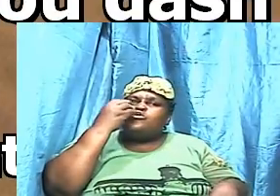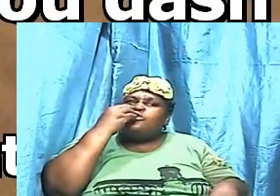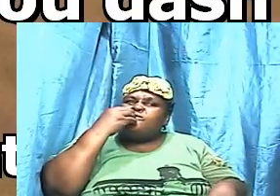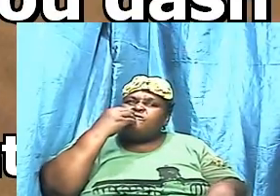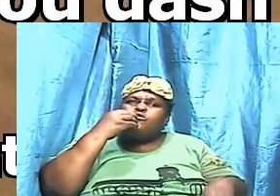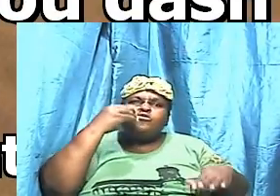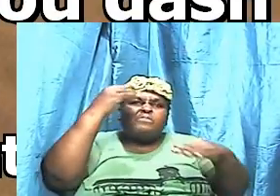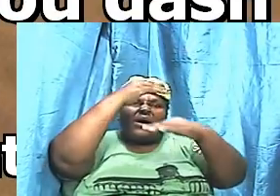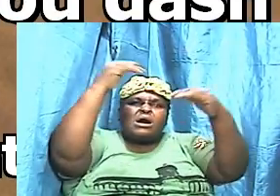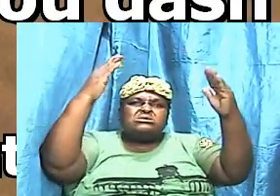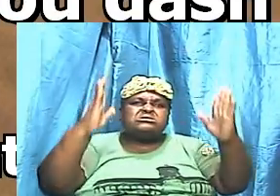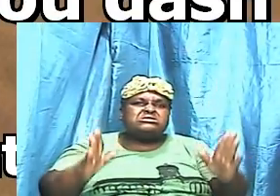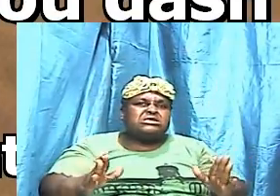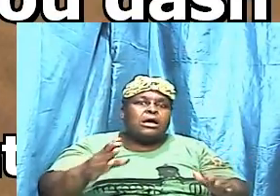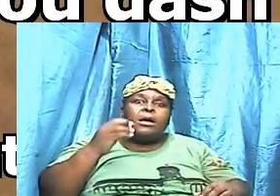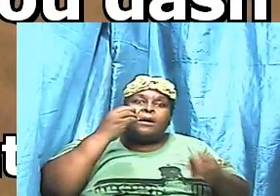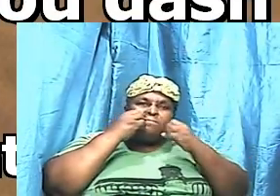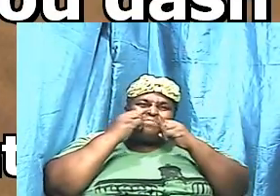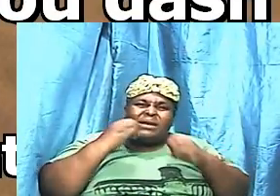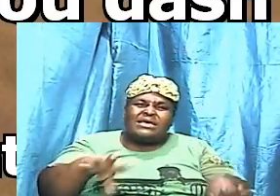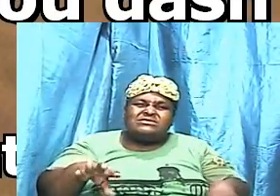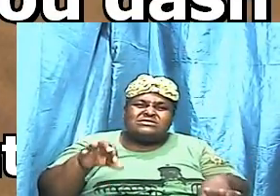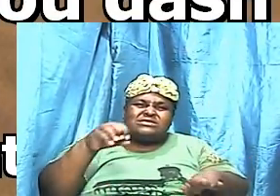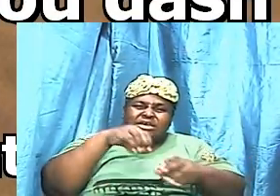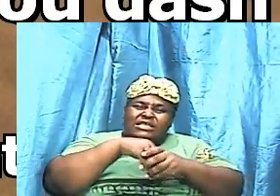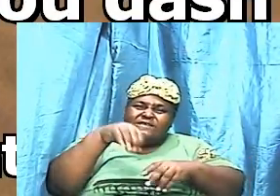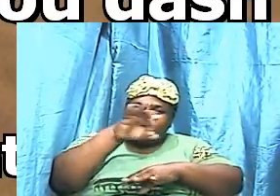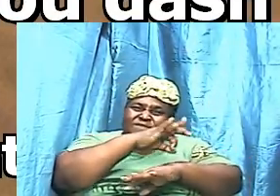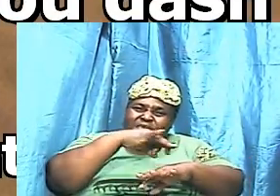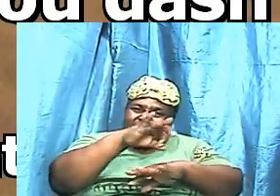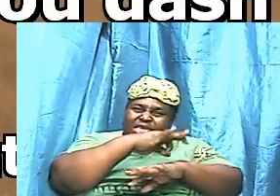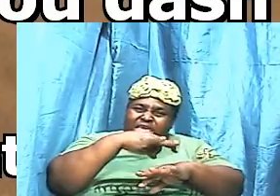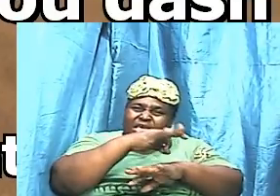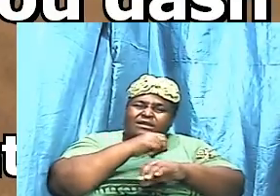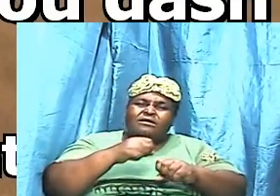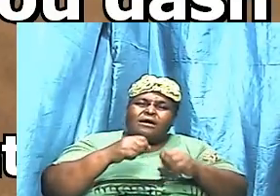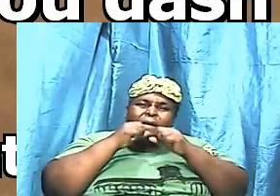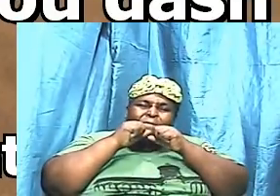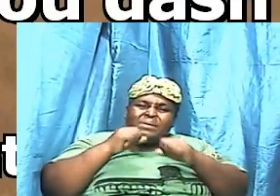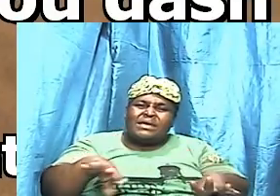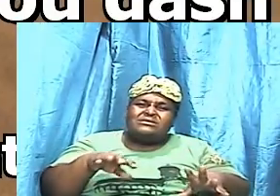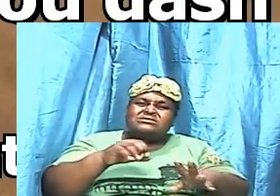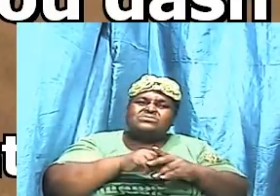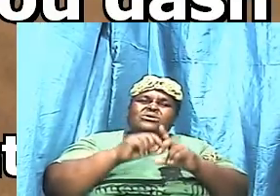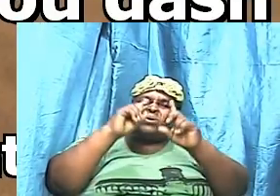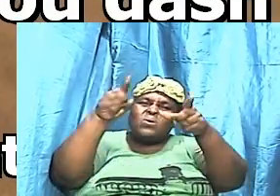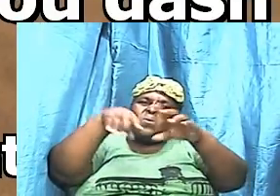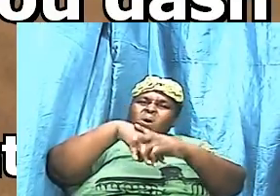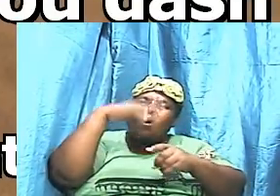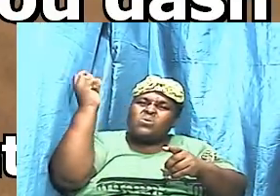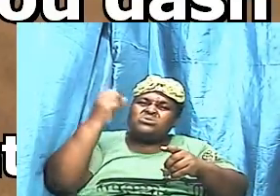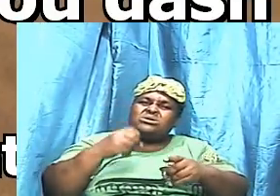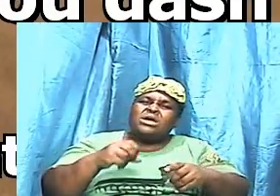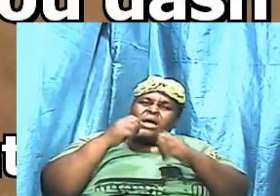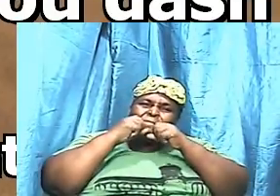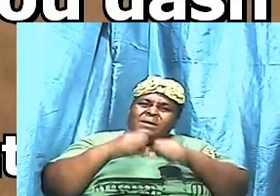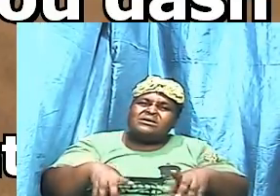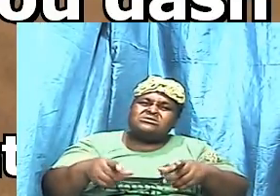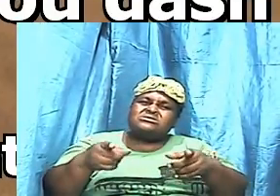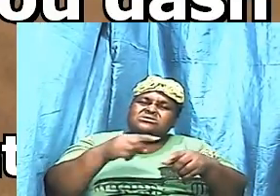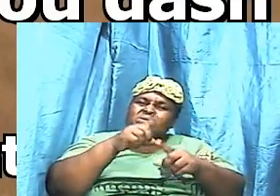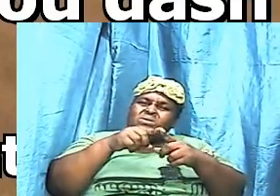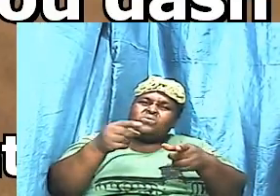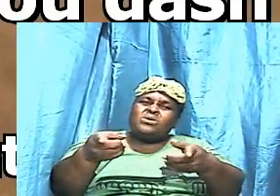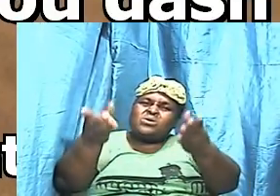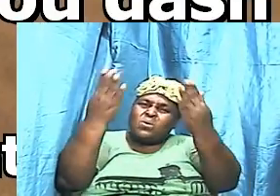field blessed shall thou be when you go out blessed shall thou be when you go in come in but look what is happening to you you